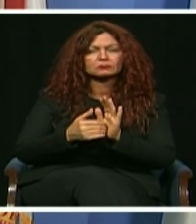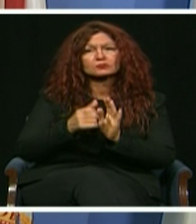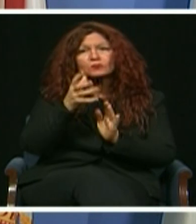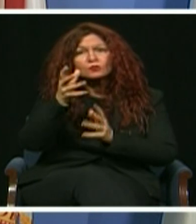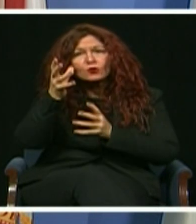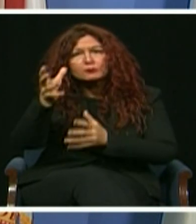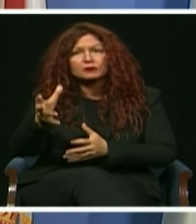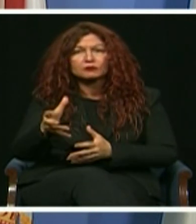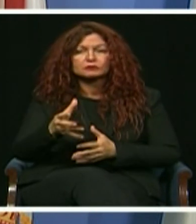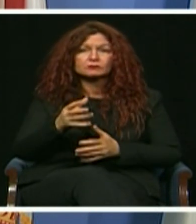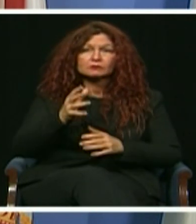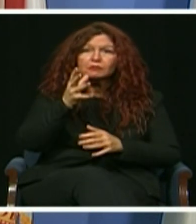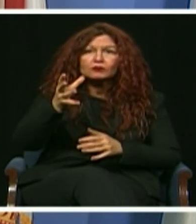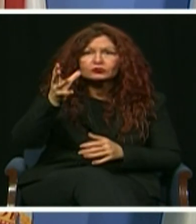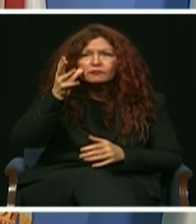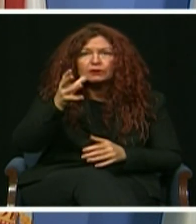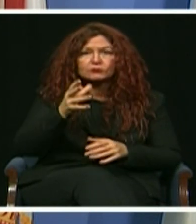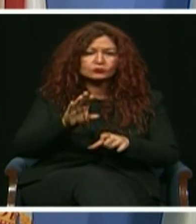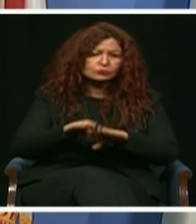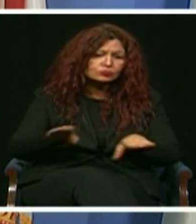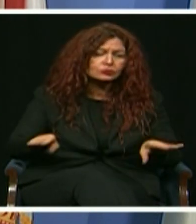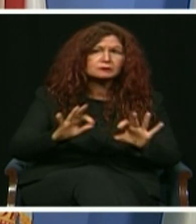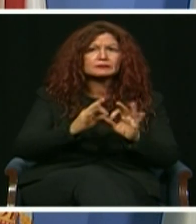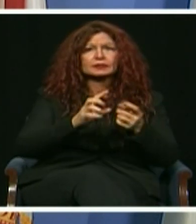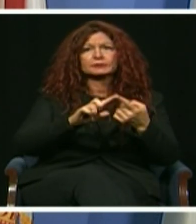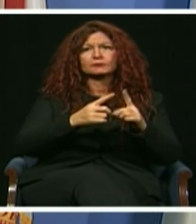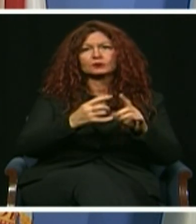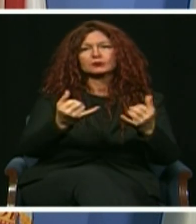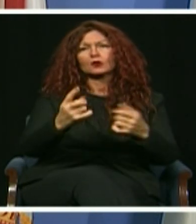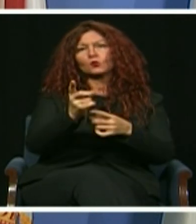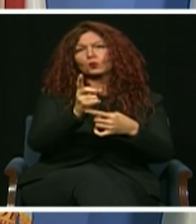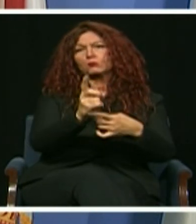silence for all the loved ones taken from us this year.